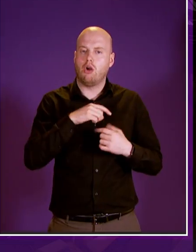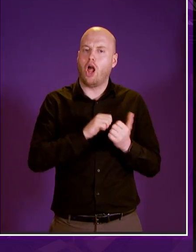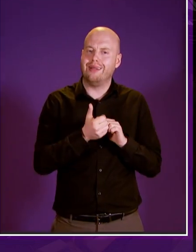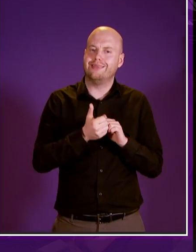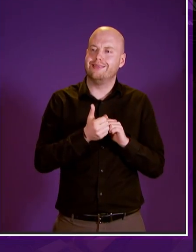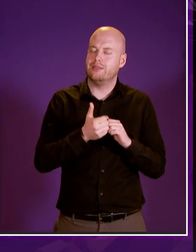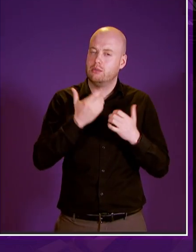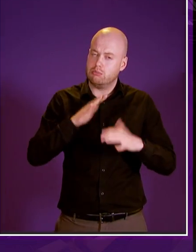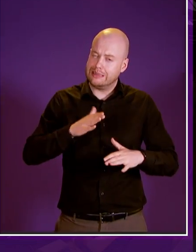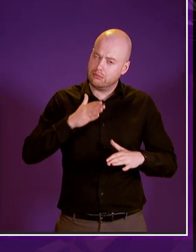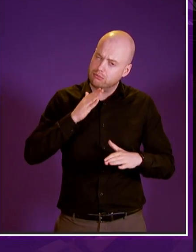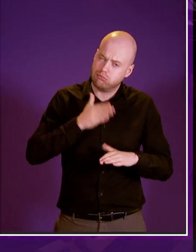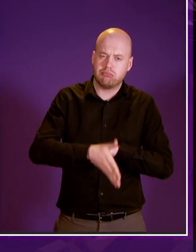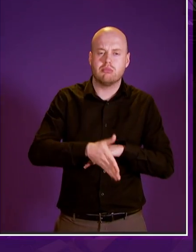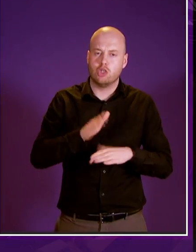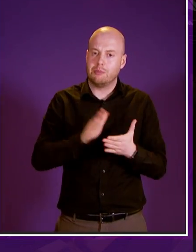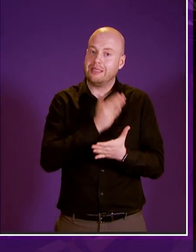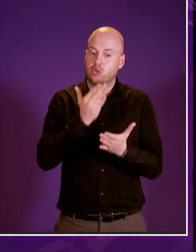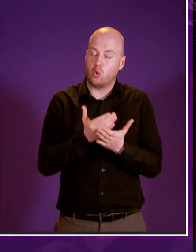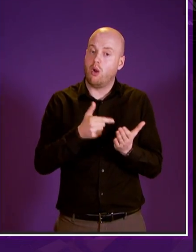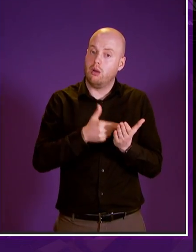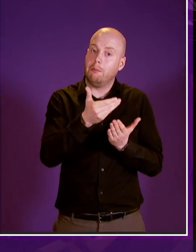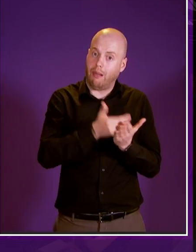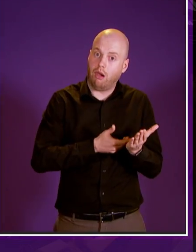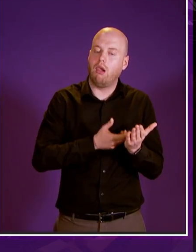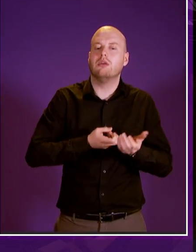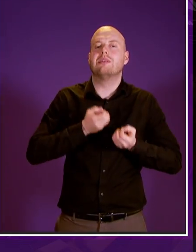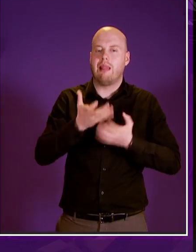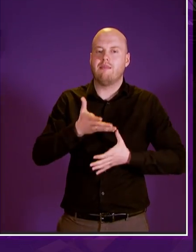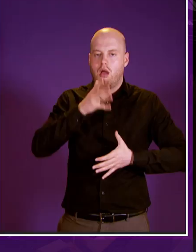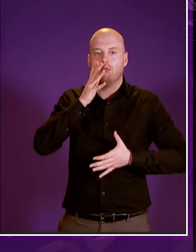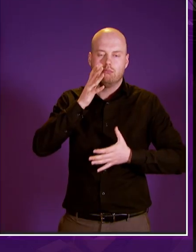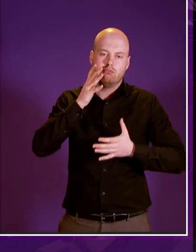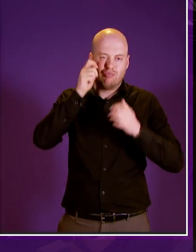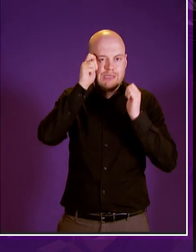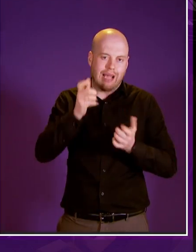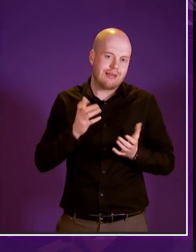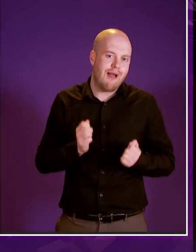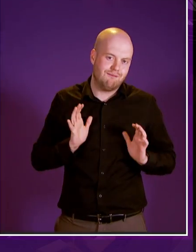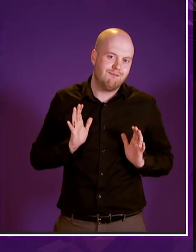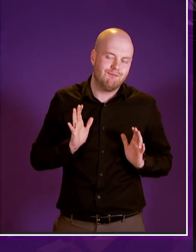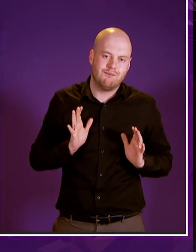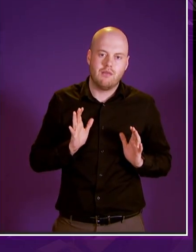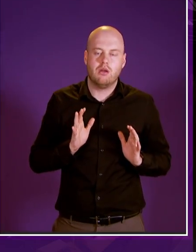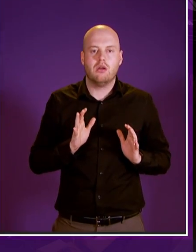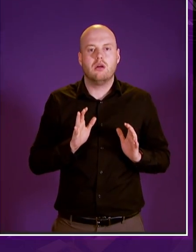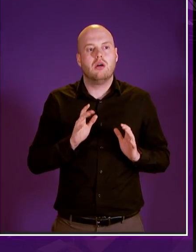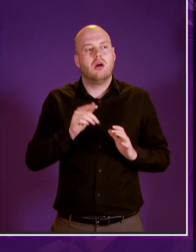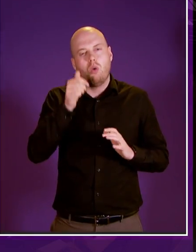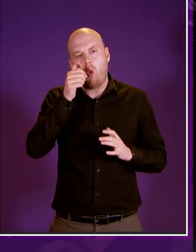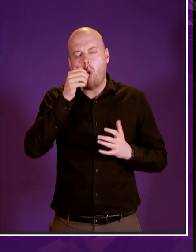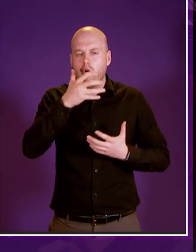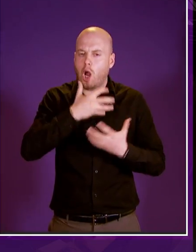legislation this legislation delivers that respect and whilst there were some disagreements for such a complex and challenging